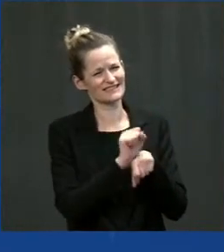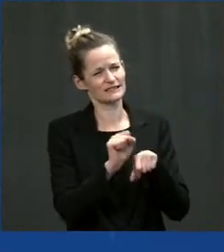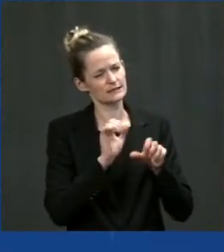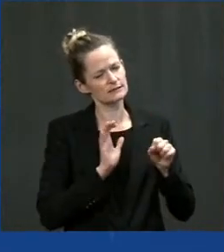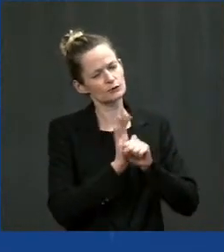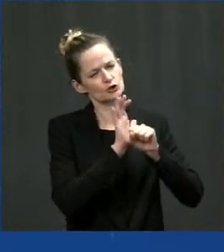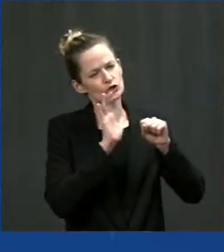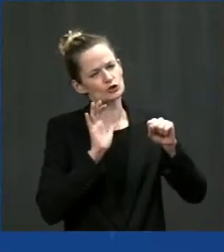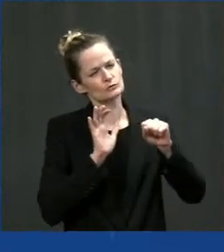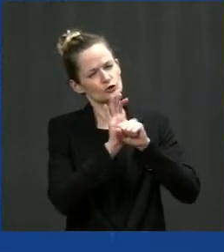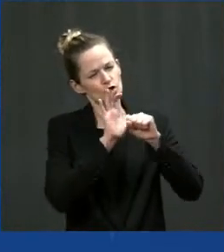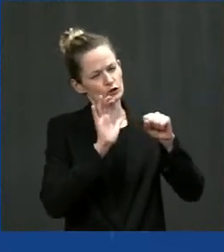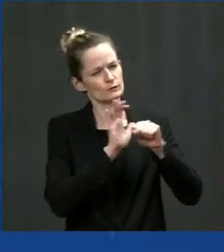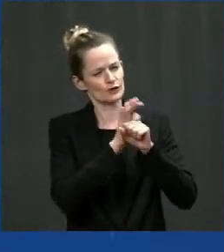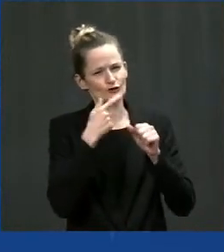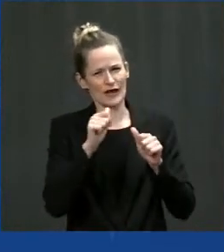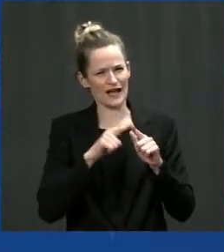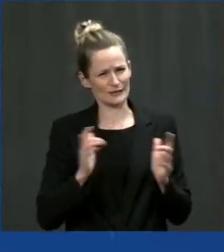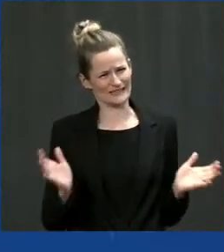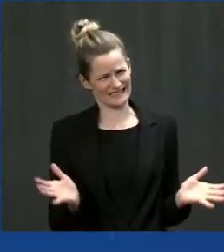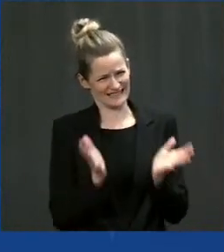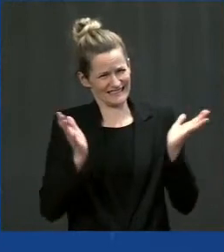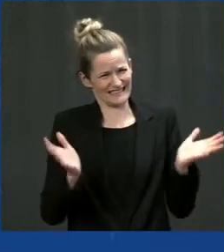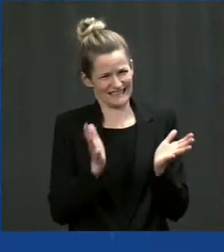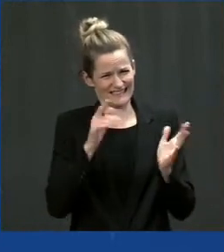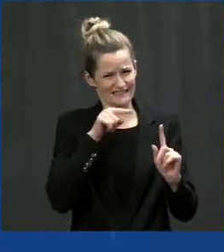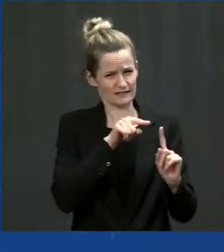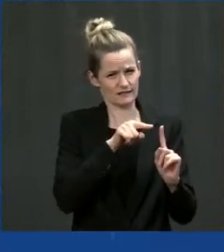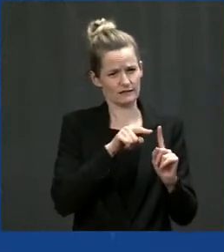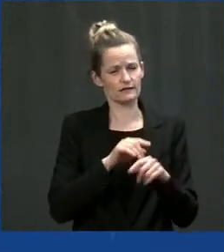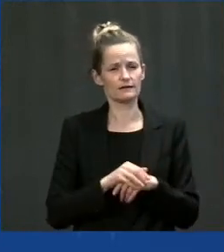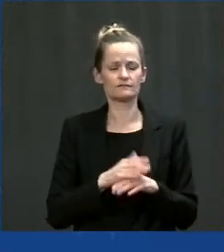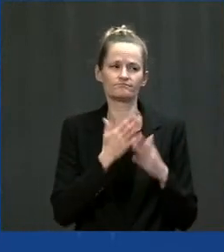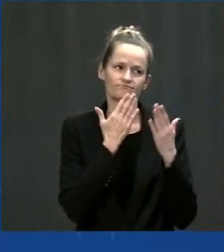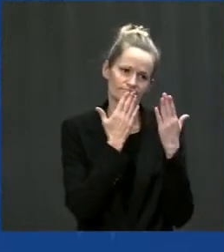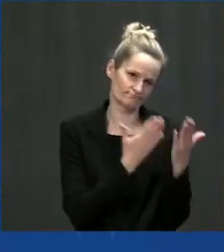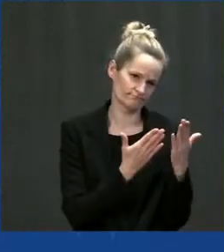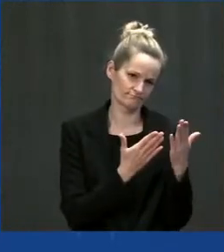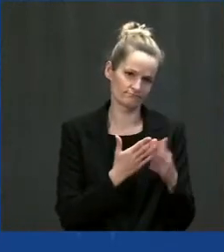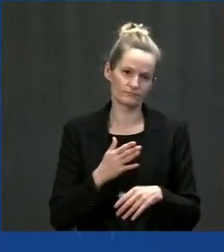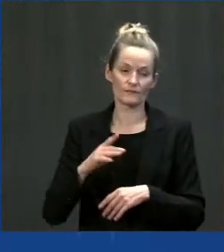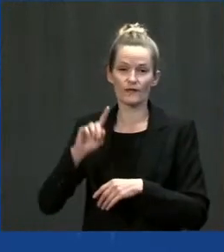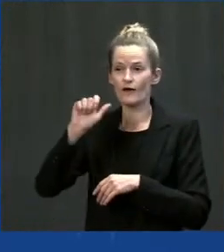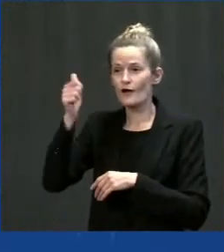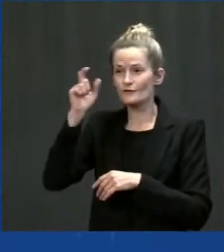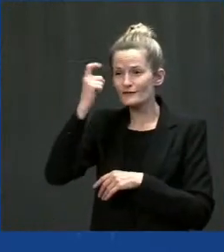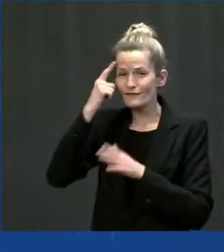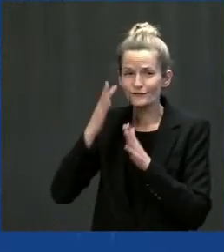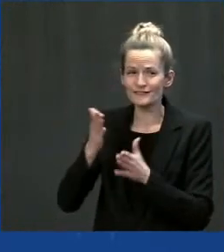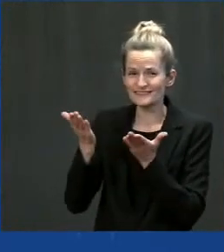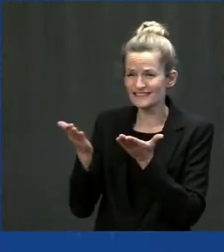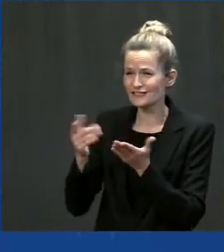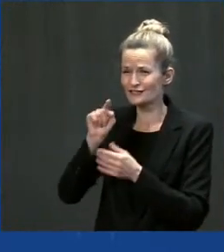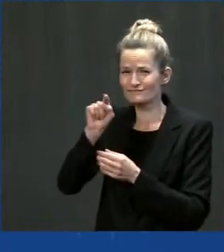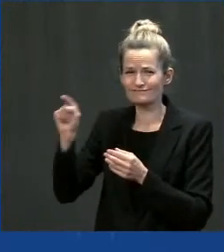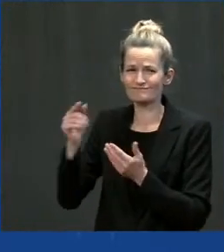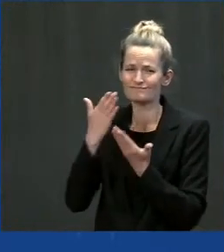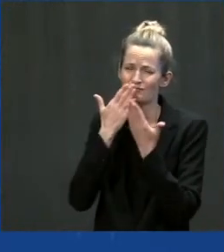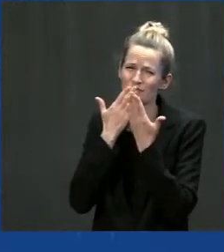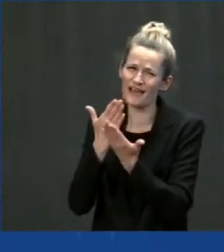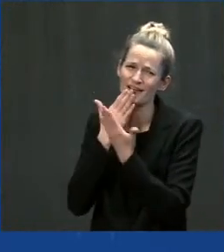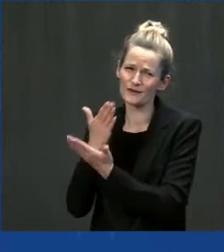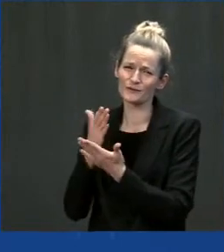And I'm so glad to be here speaking alongside Mayor Dyer and Mayor Lumumba, Commissioner Hausman